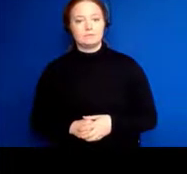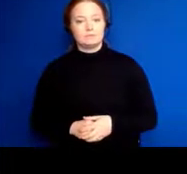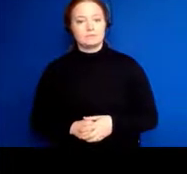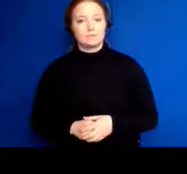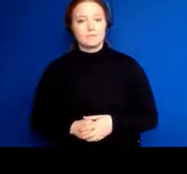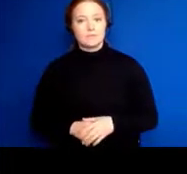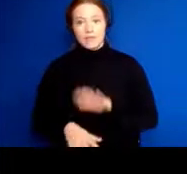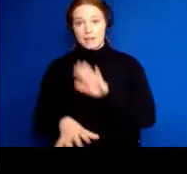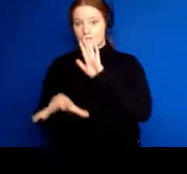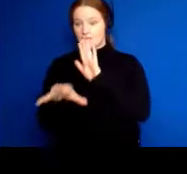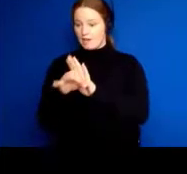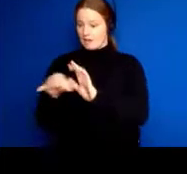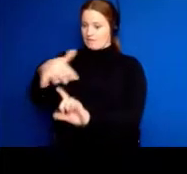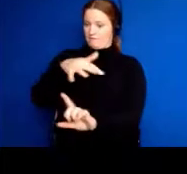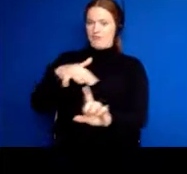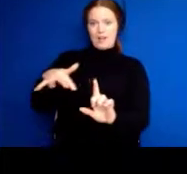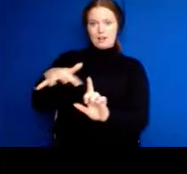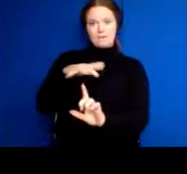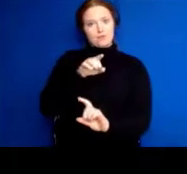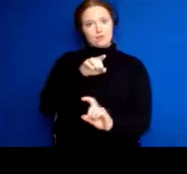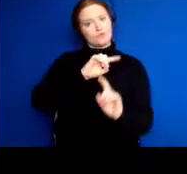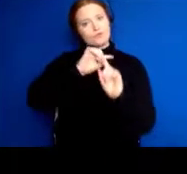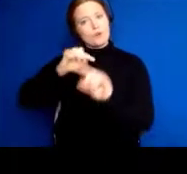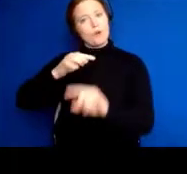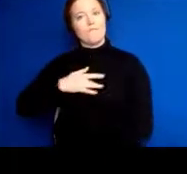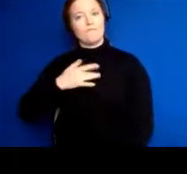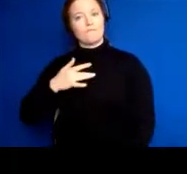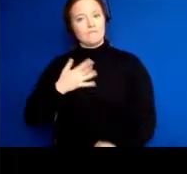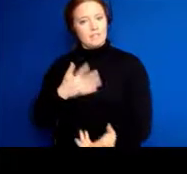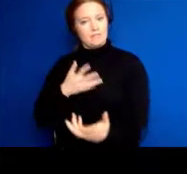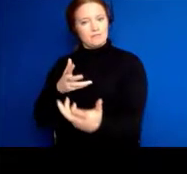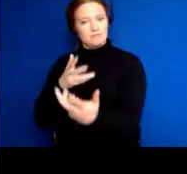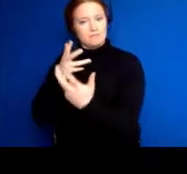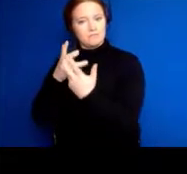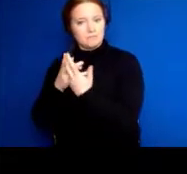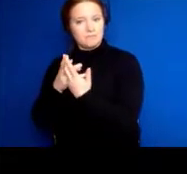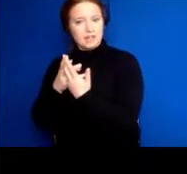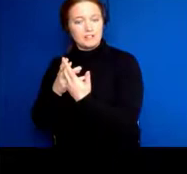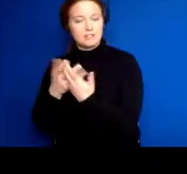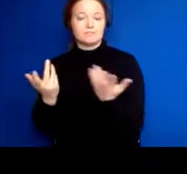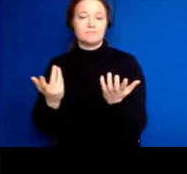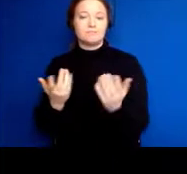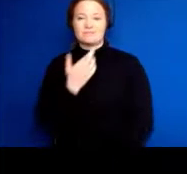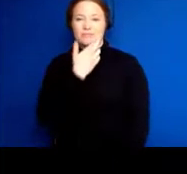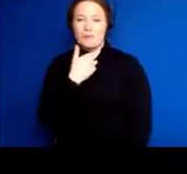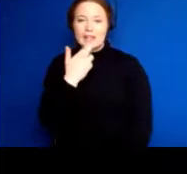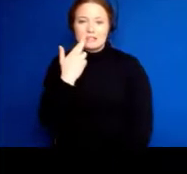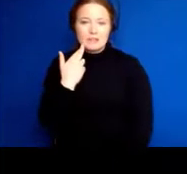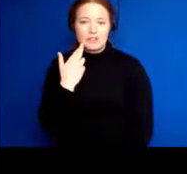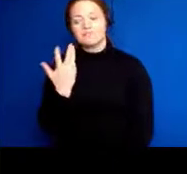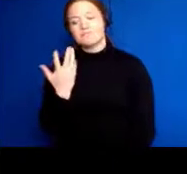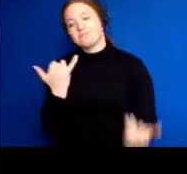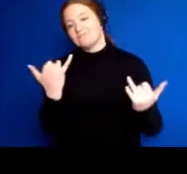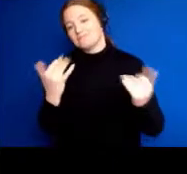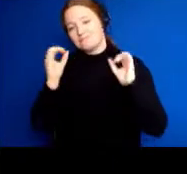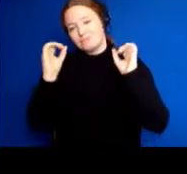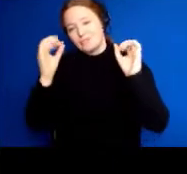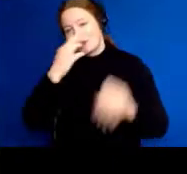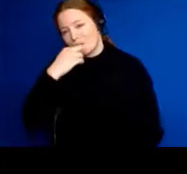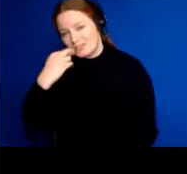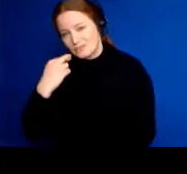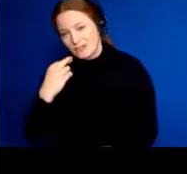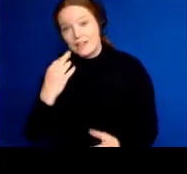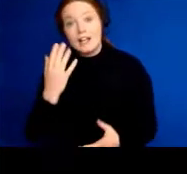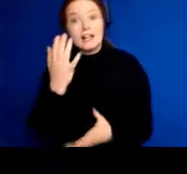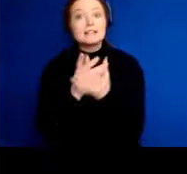and you can function well. You know, the restaurants. Well, we're not going to restaurants anymore. In some ways, Zoom is a little